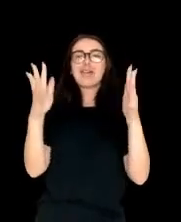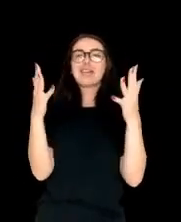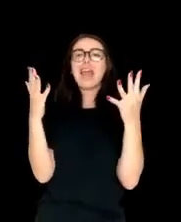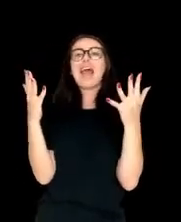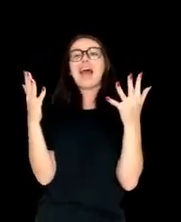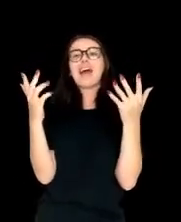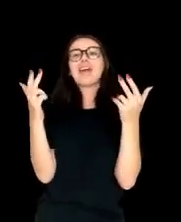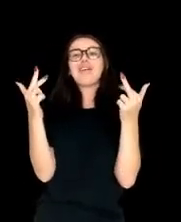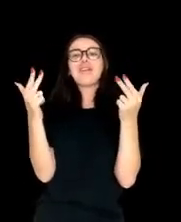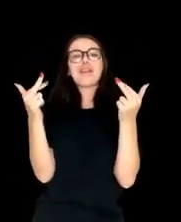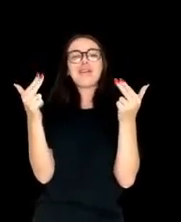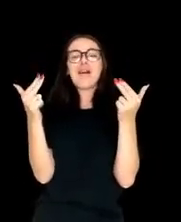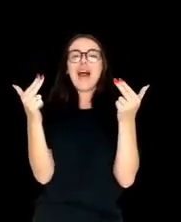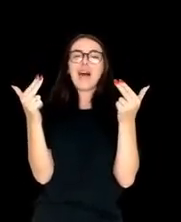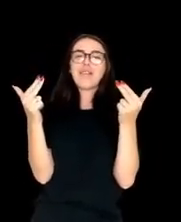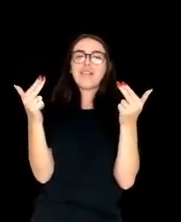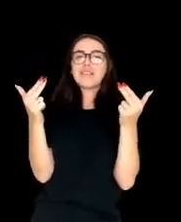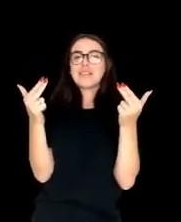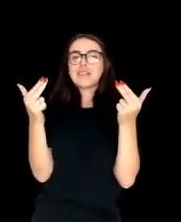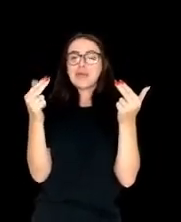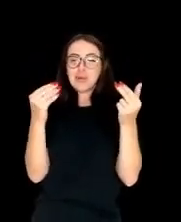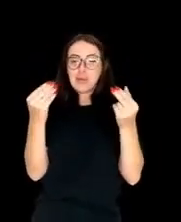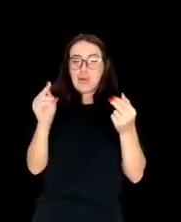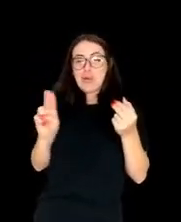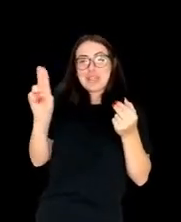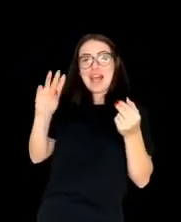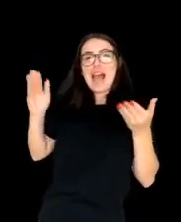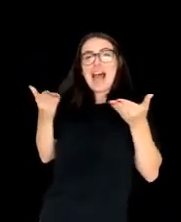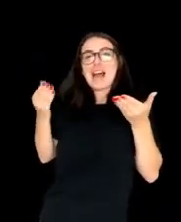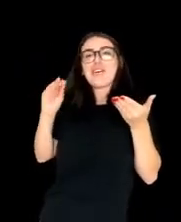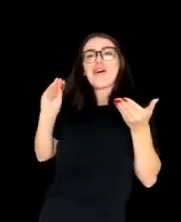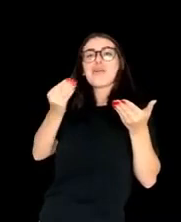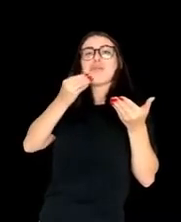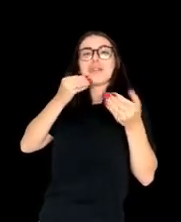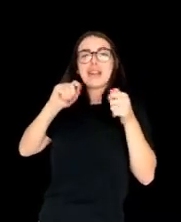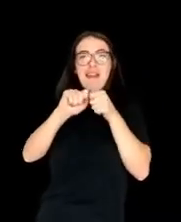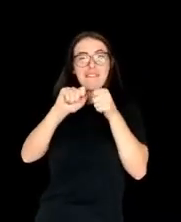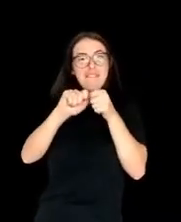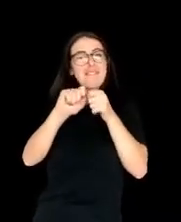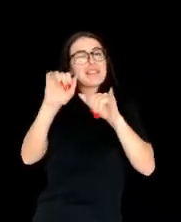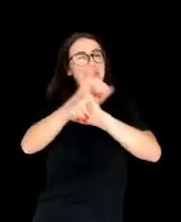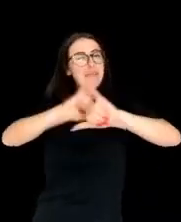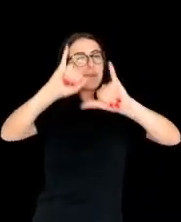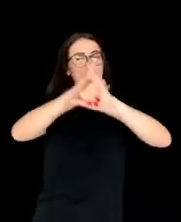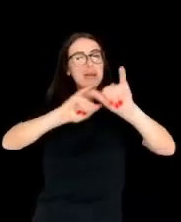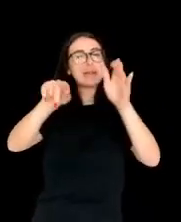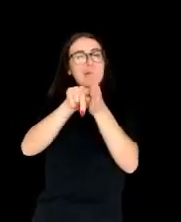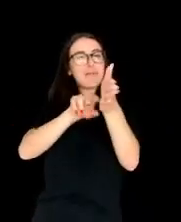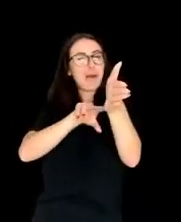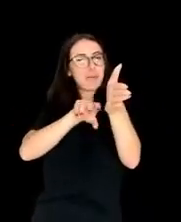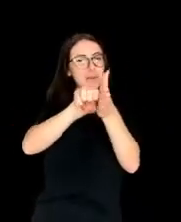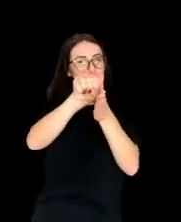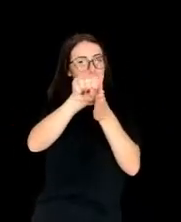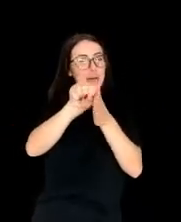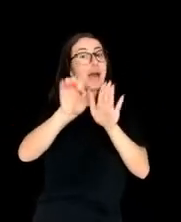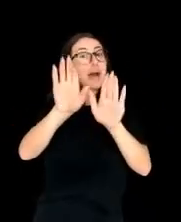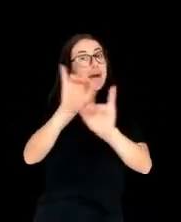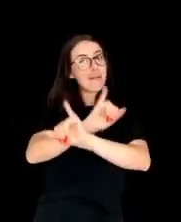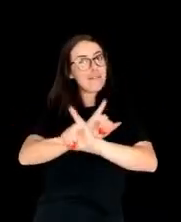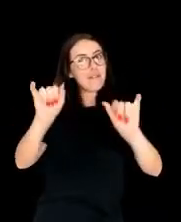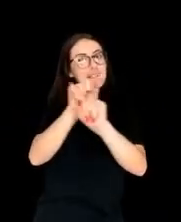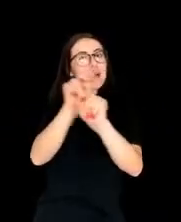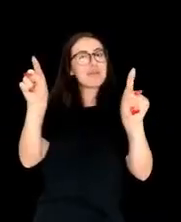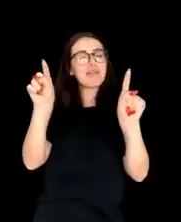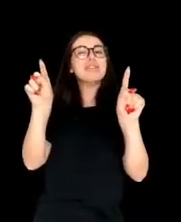Google, but I will at least say this. One of the reasons that I can be happy in my current